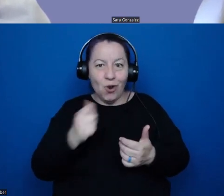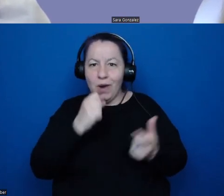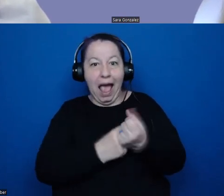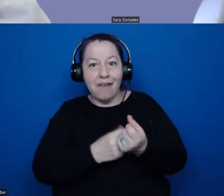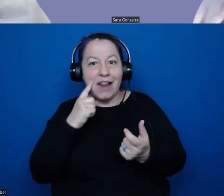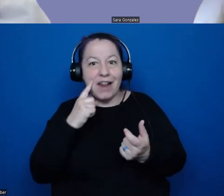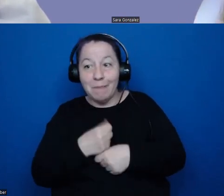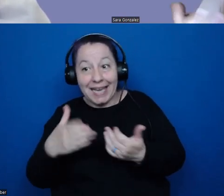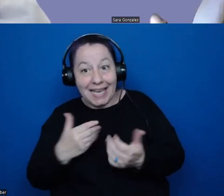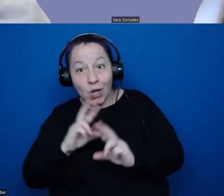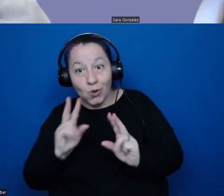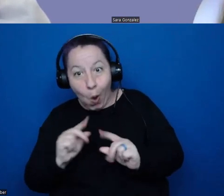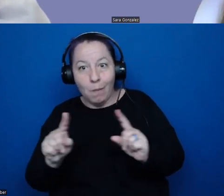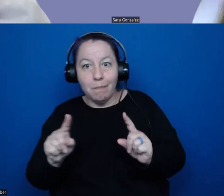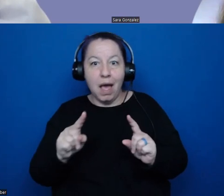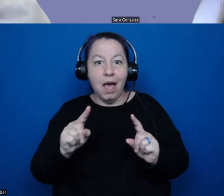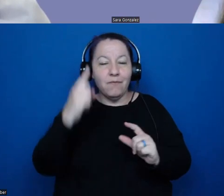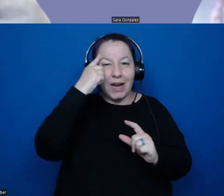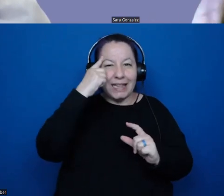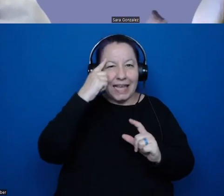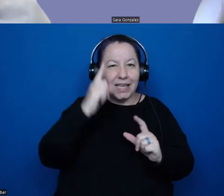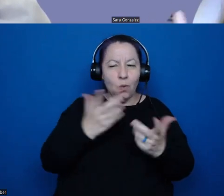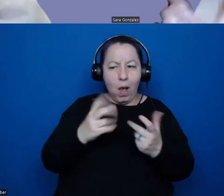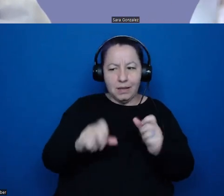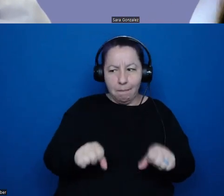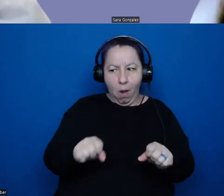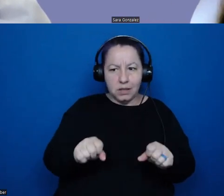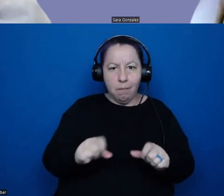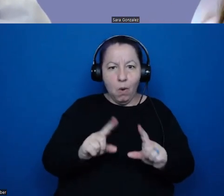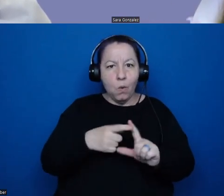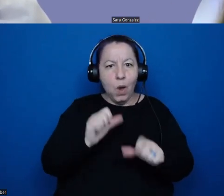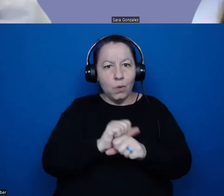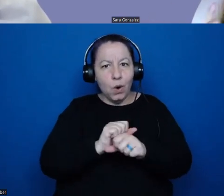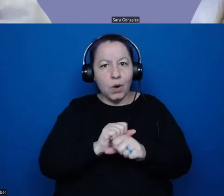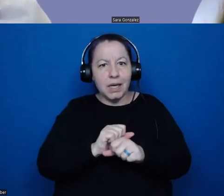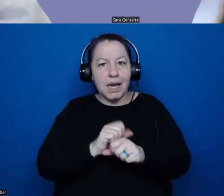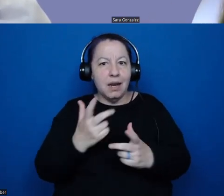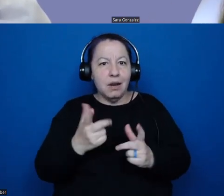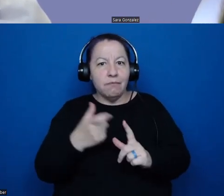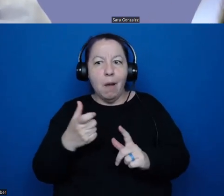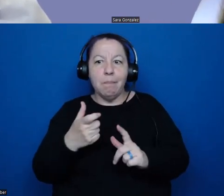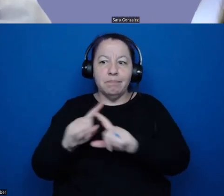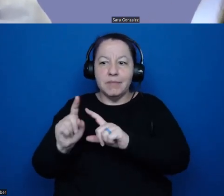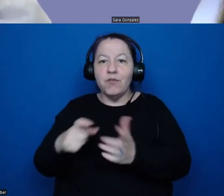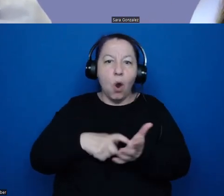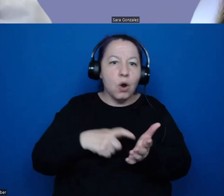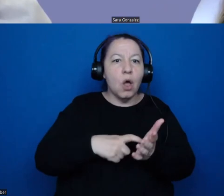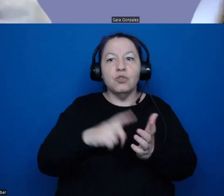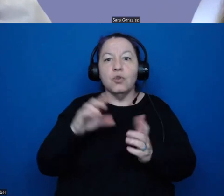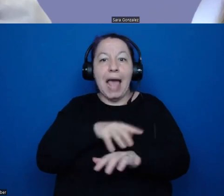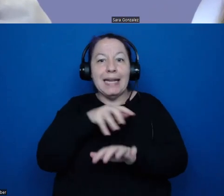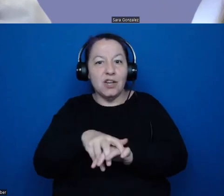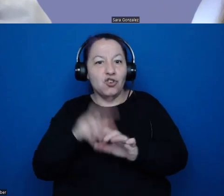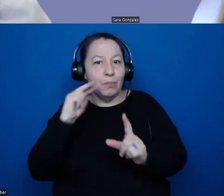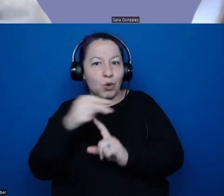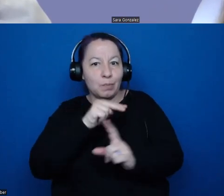advocating for rethinking what's possible when we're working across archaeological and indigenous perspectives. So we can get the